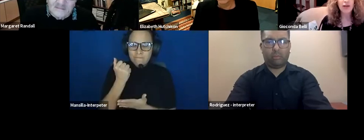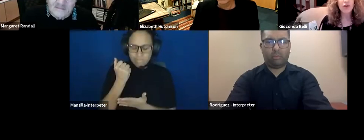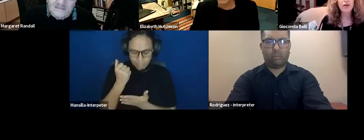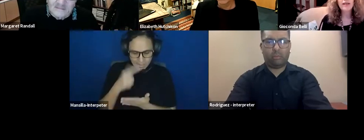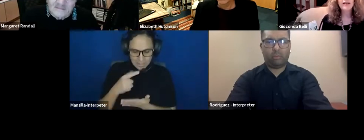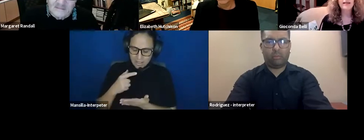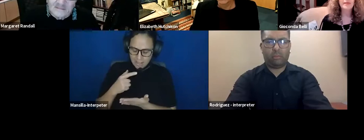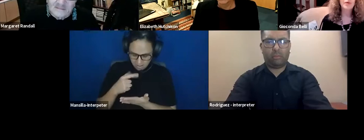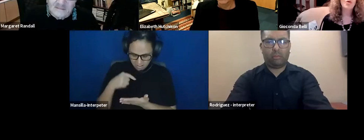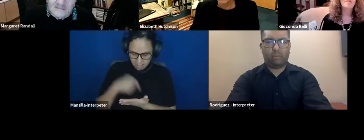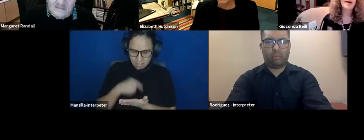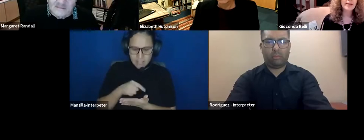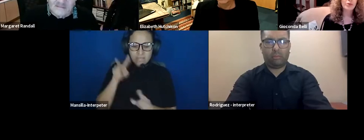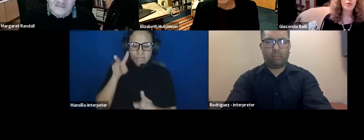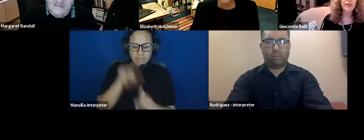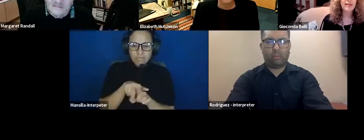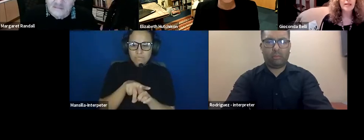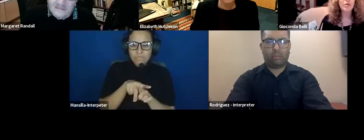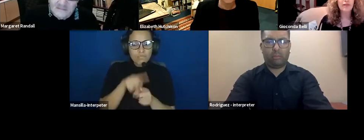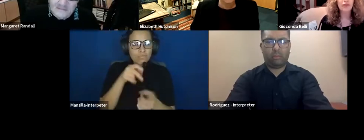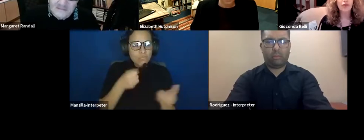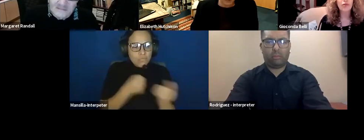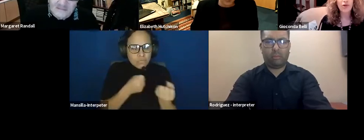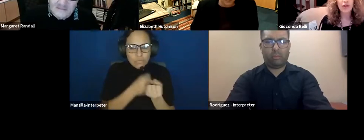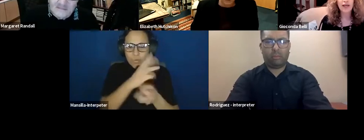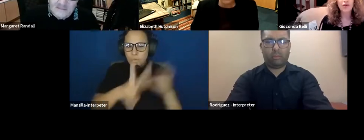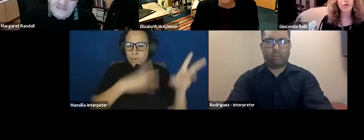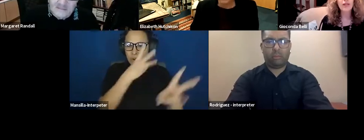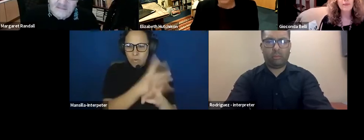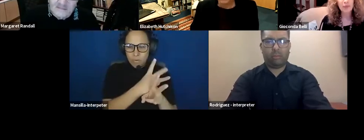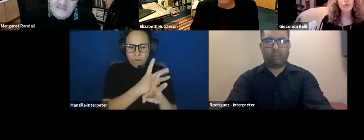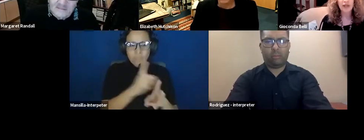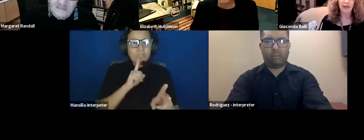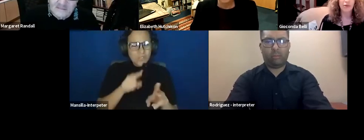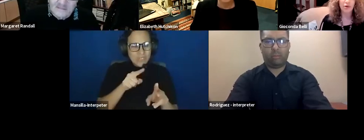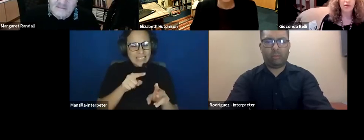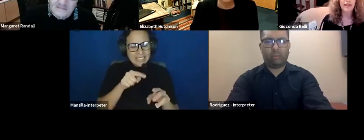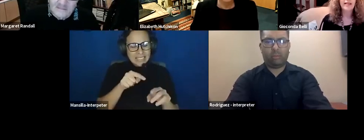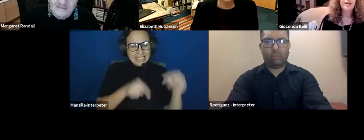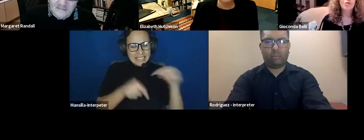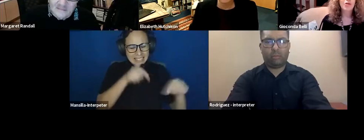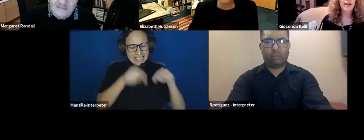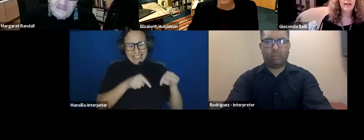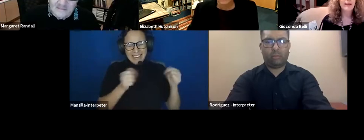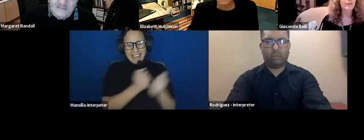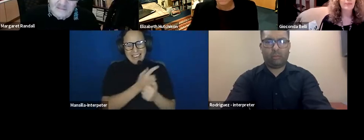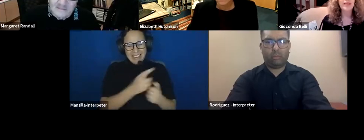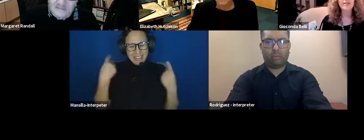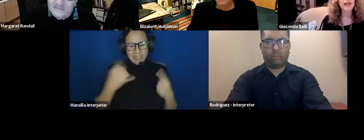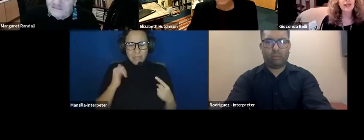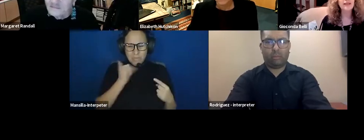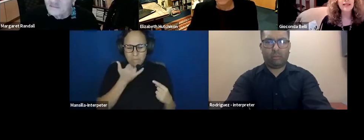so that we can all go back to all the things we have done wrong and not keep doing them wrong. So